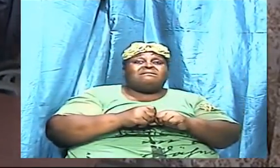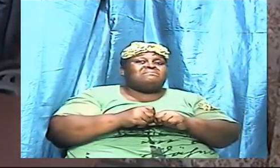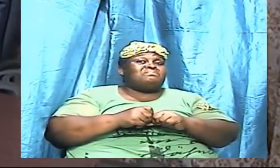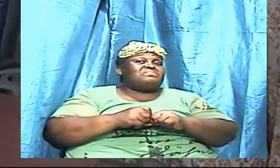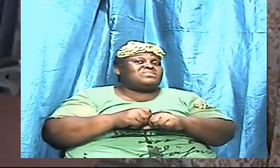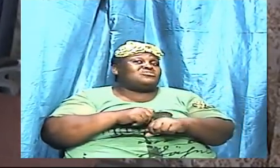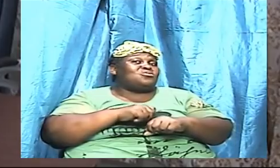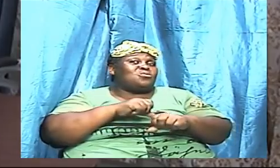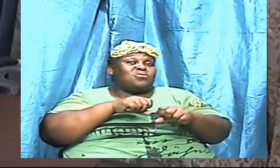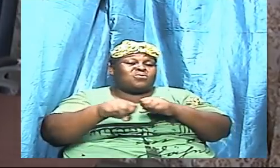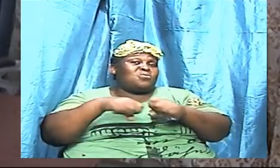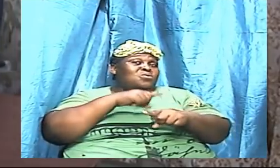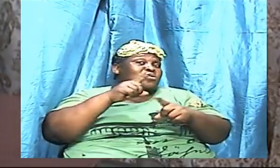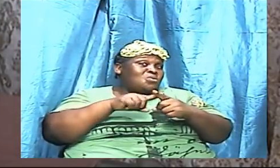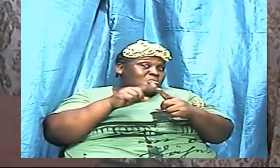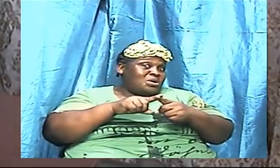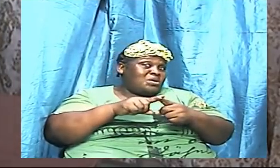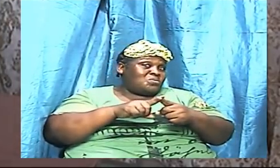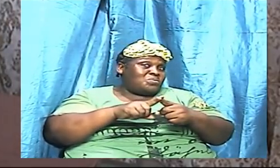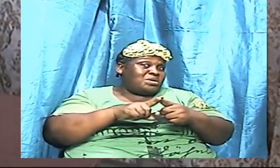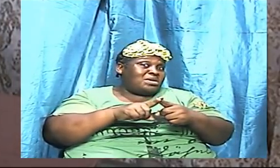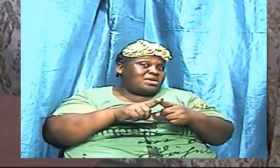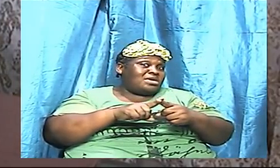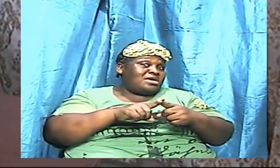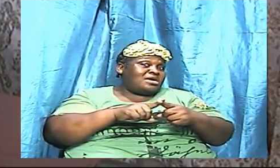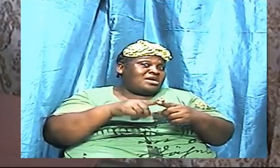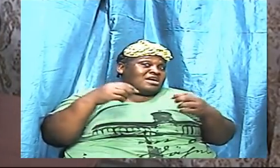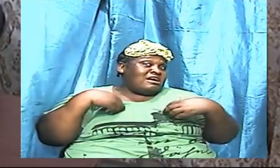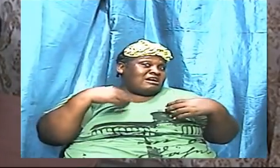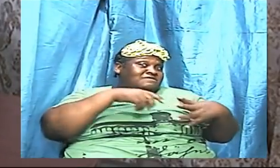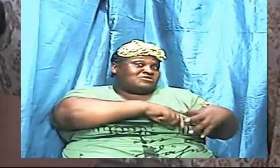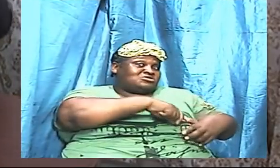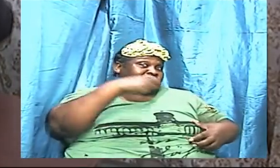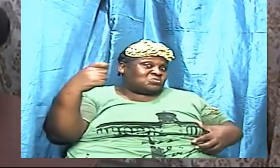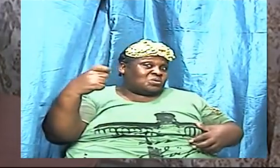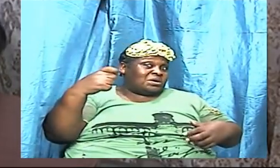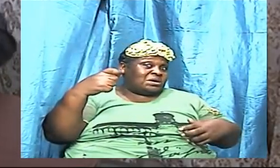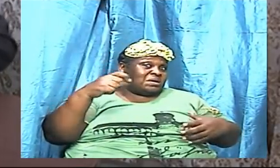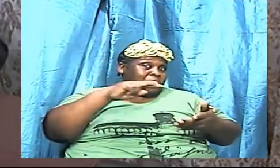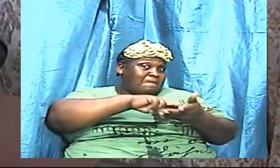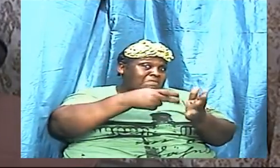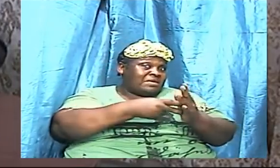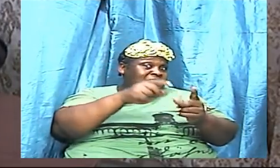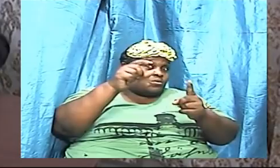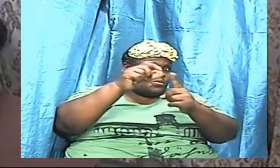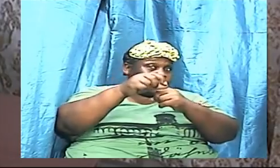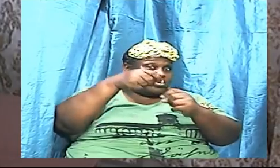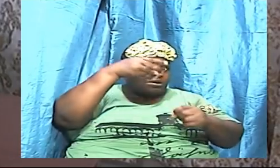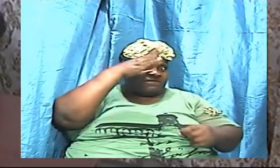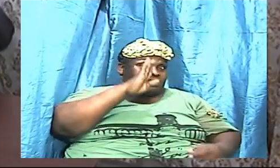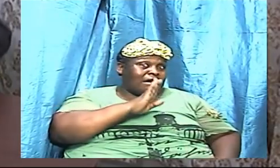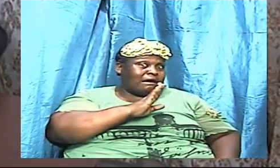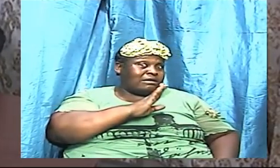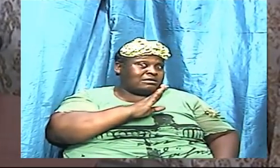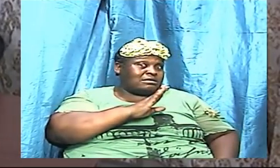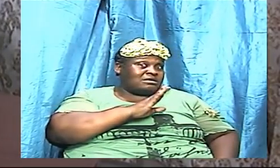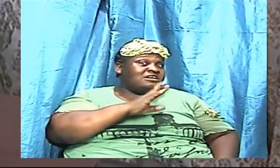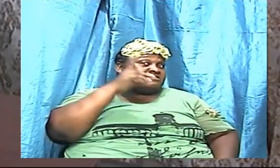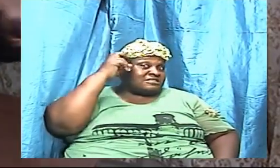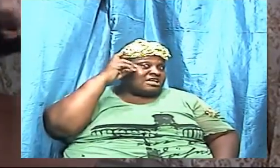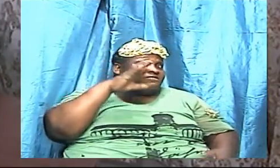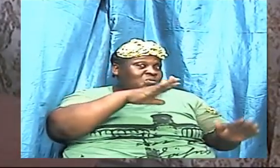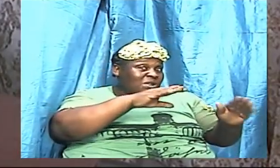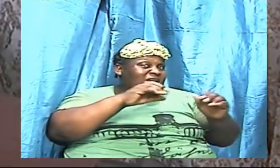and it happened in the experience with Jesus where he left him for a season and he's going to leave us